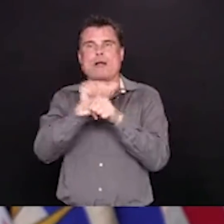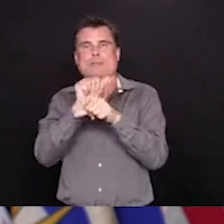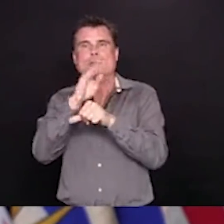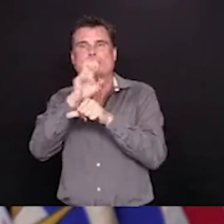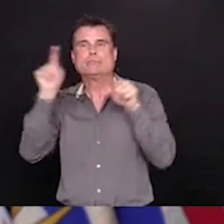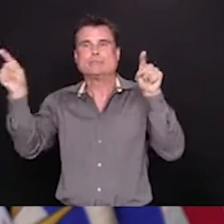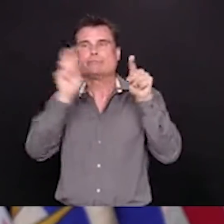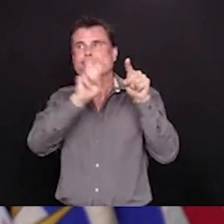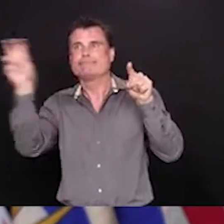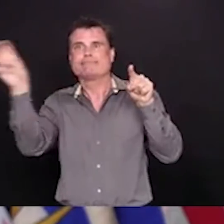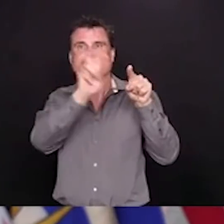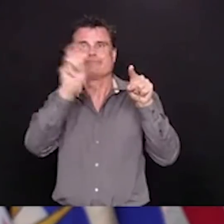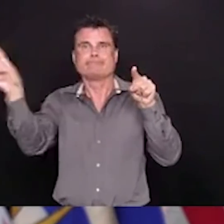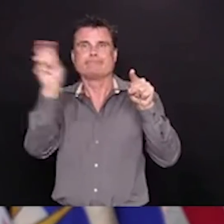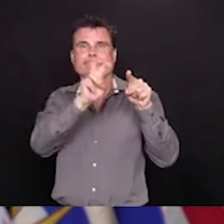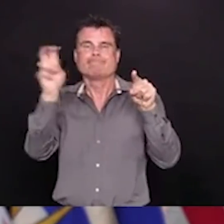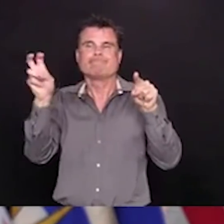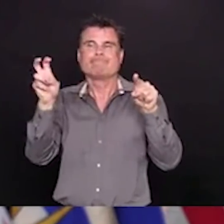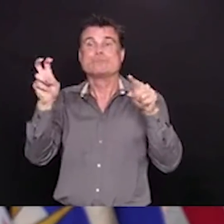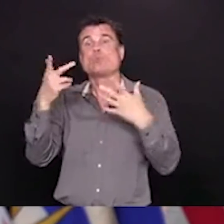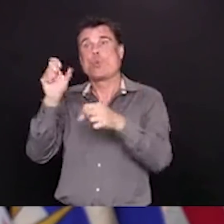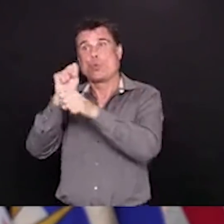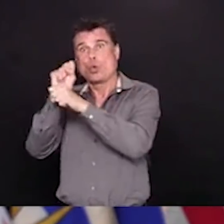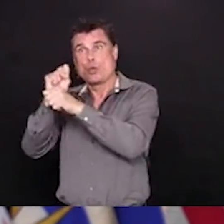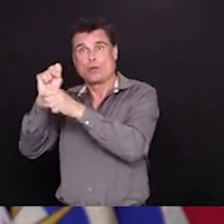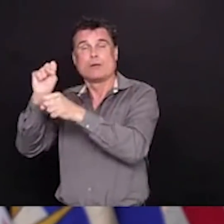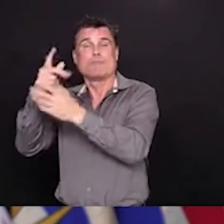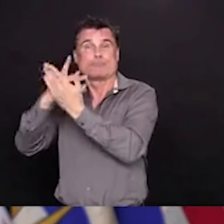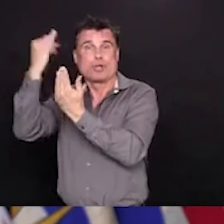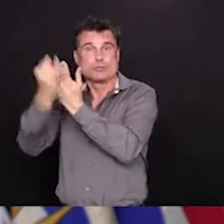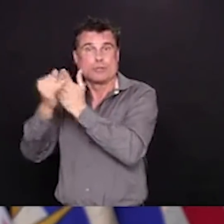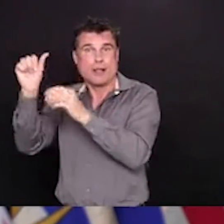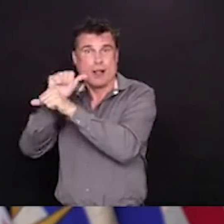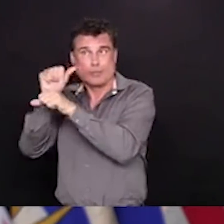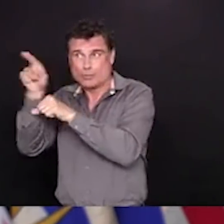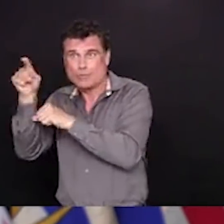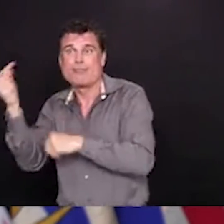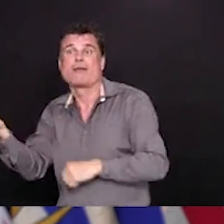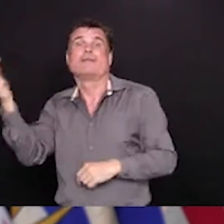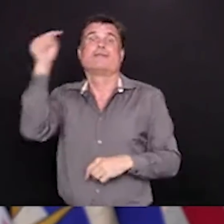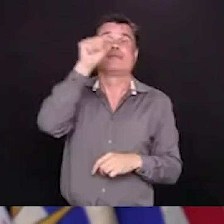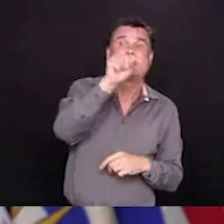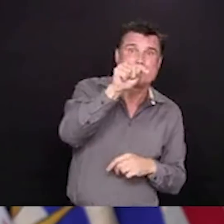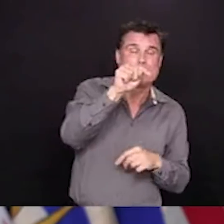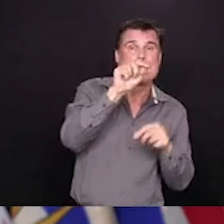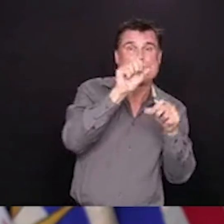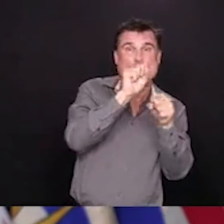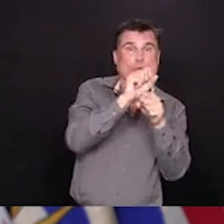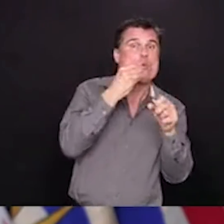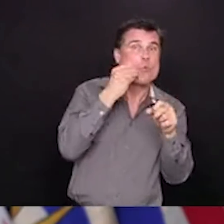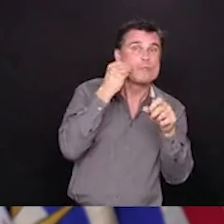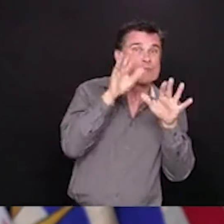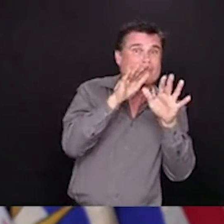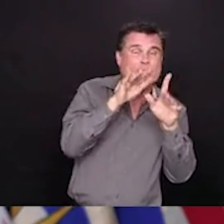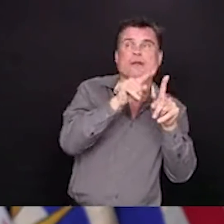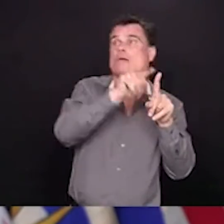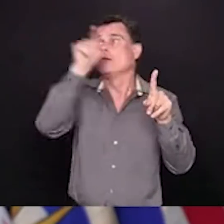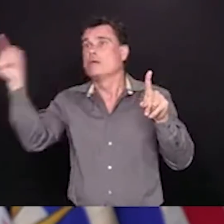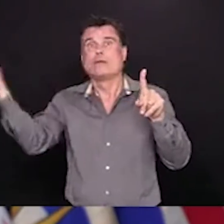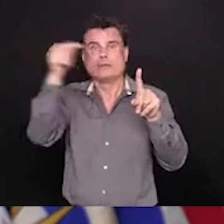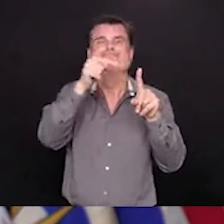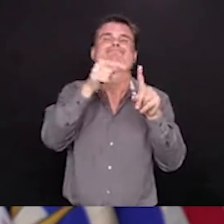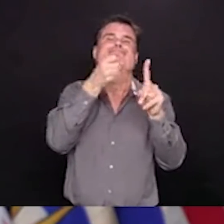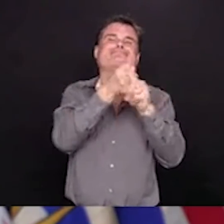as part of the essential work that they do. We also want to remind people that we have fairly extensive